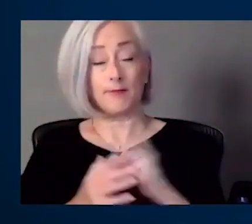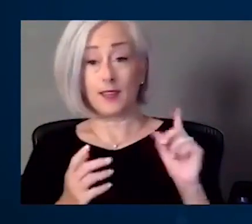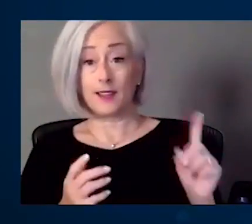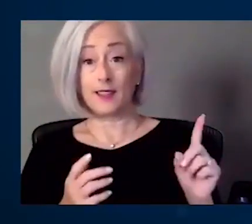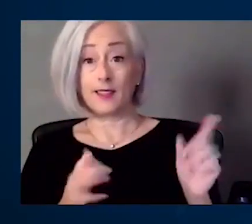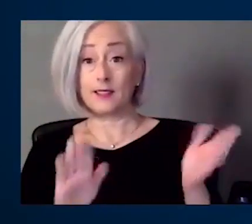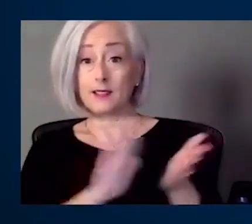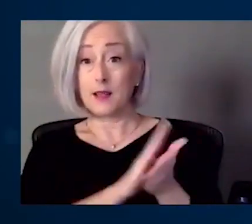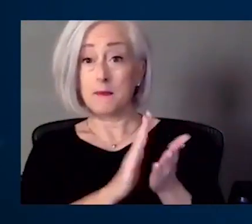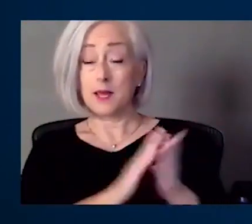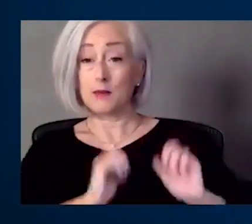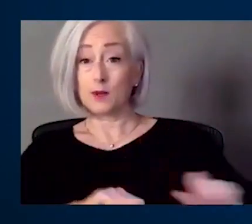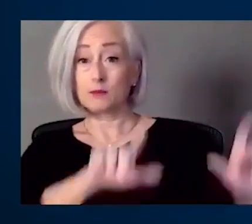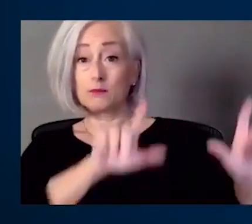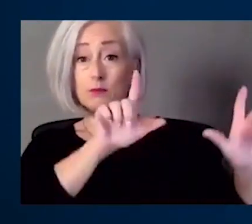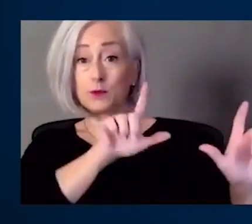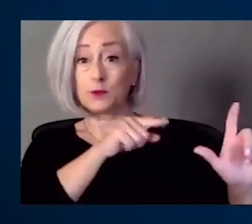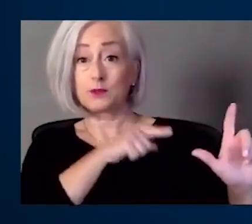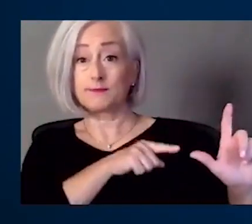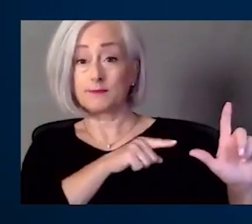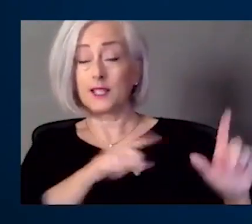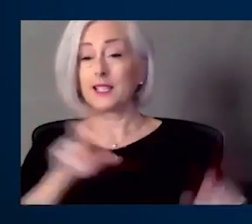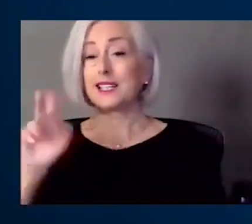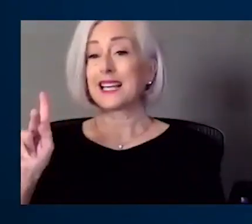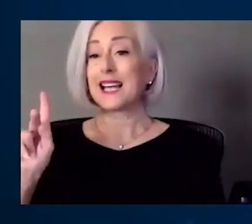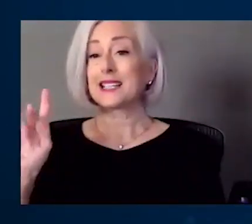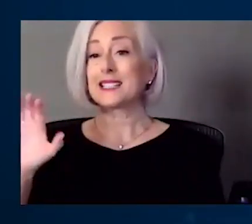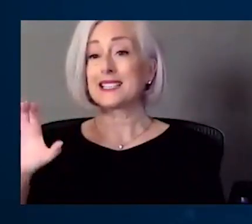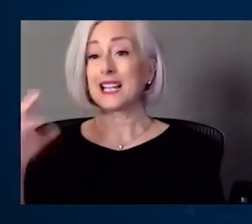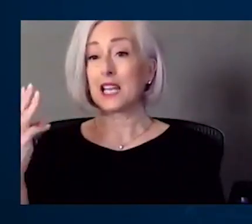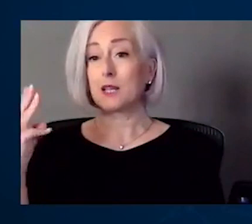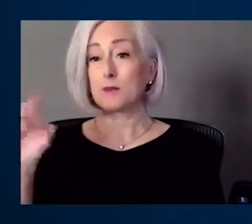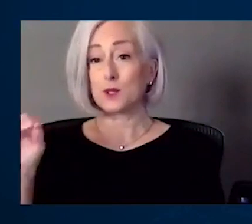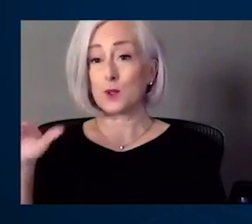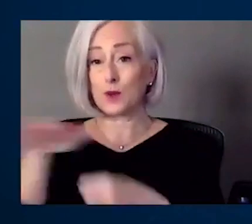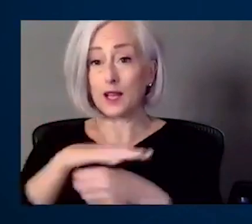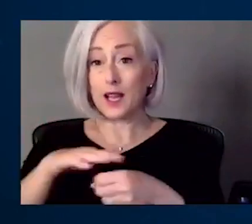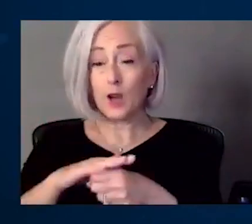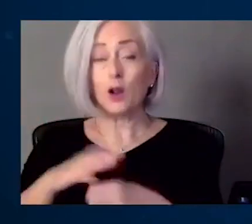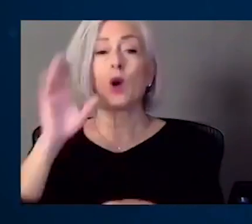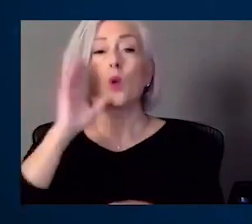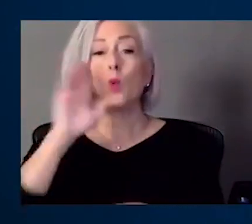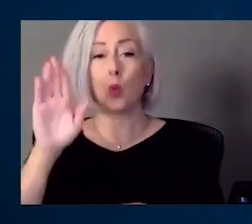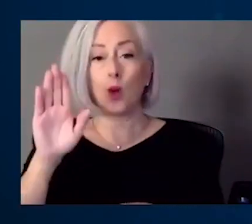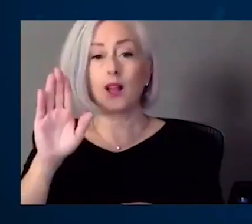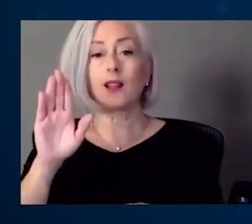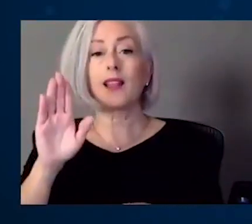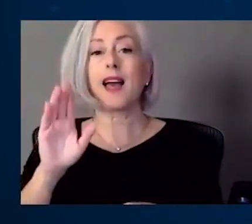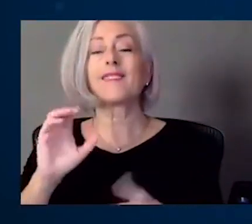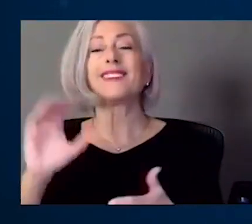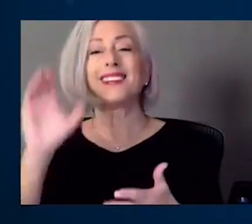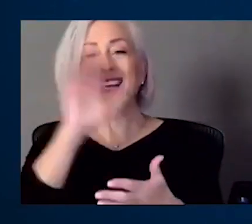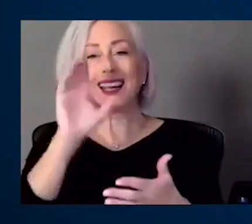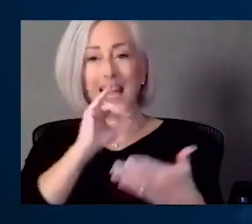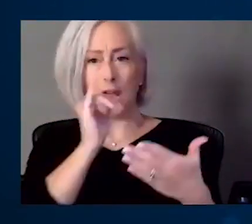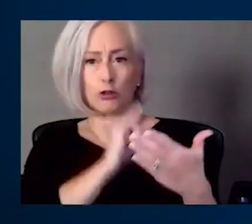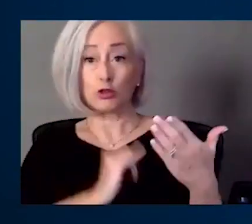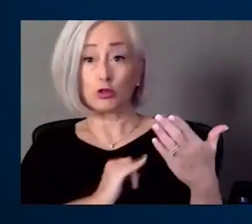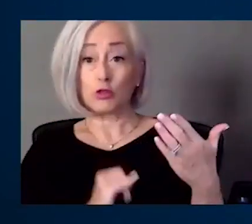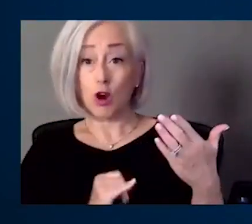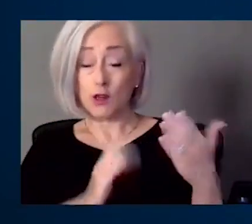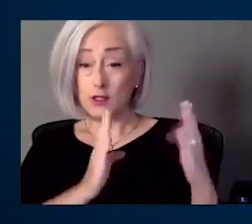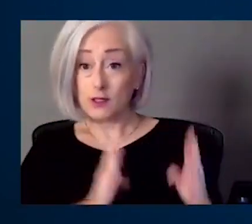is for the Kansas City, Missouri area where they're going to have character caricature artists and